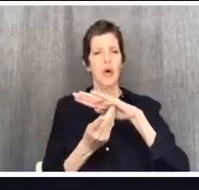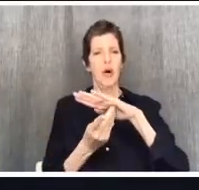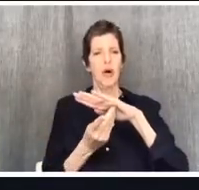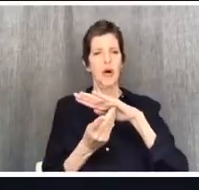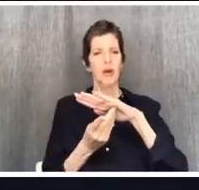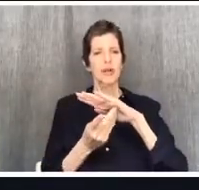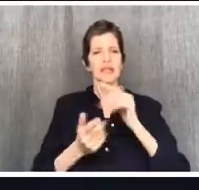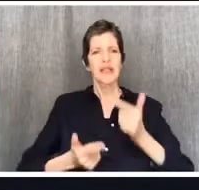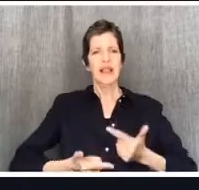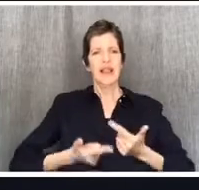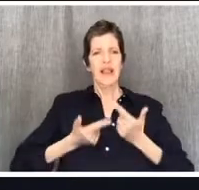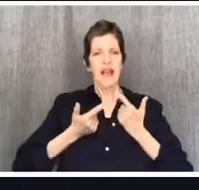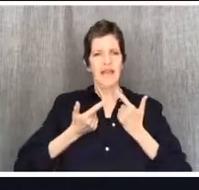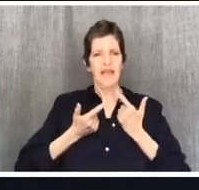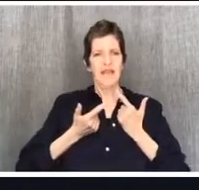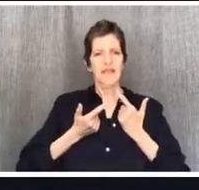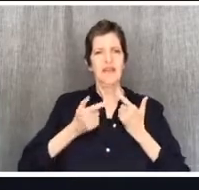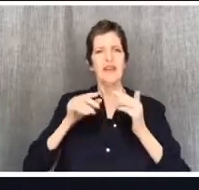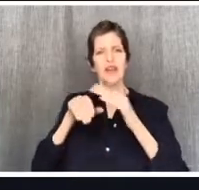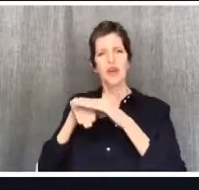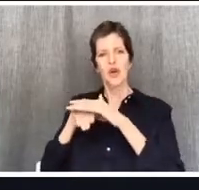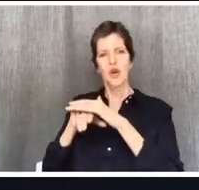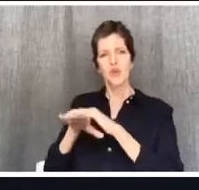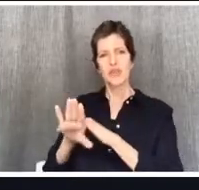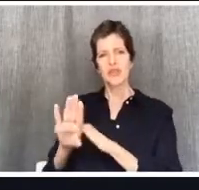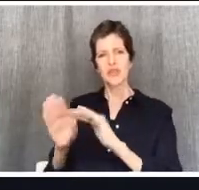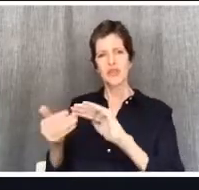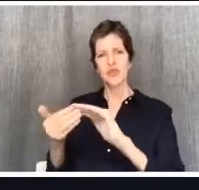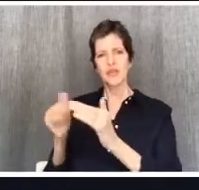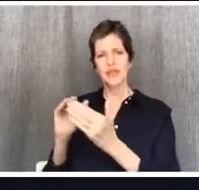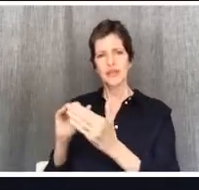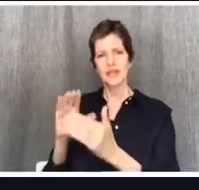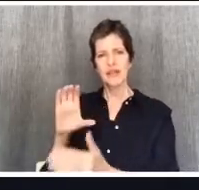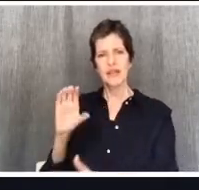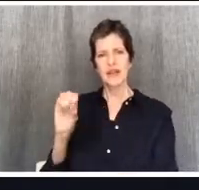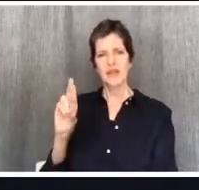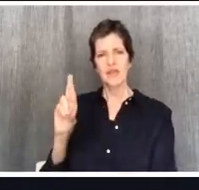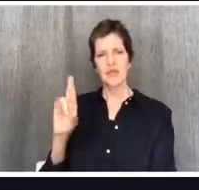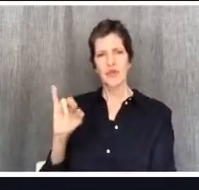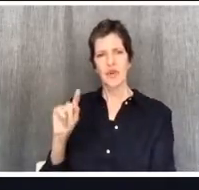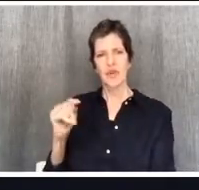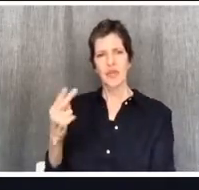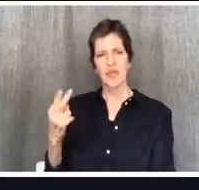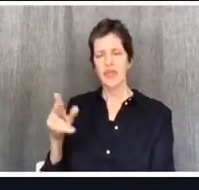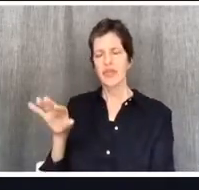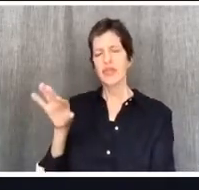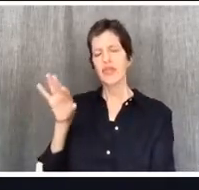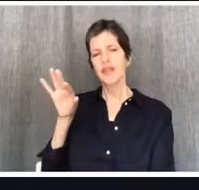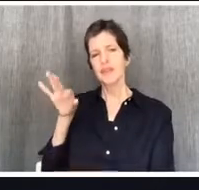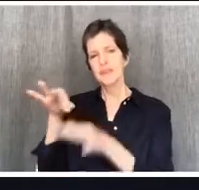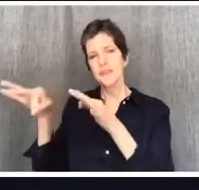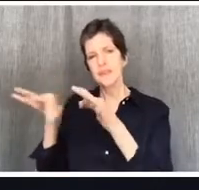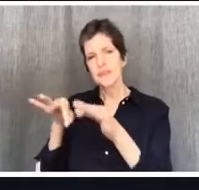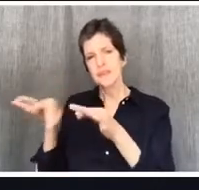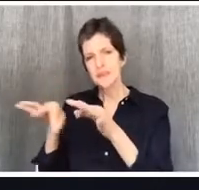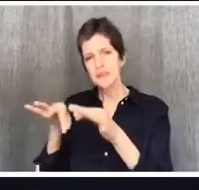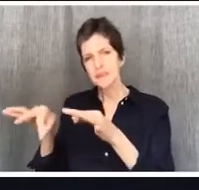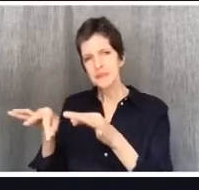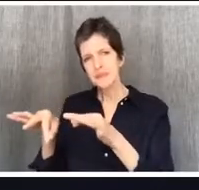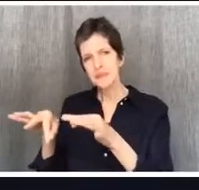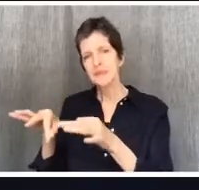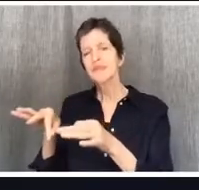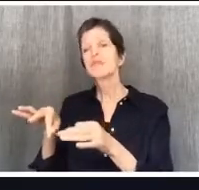and he preaches the gospel. And as he preaches the gospel, former Jews and former pagans become Christians and a church is born in that city.